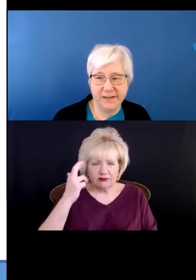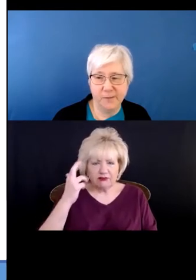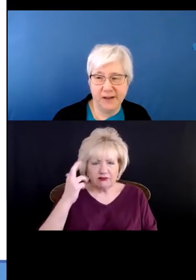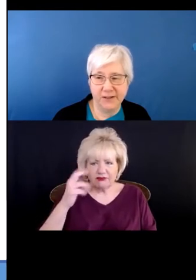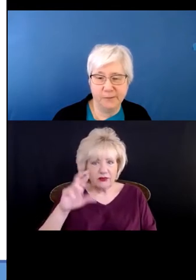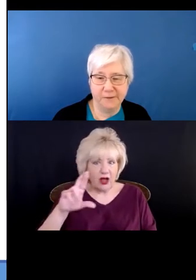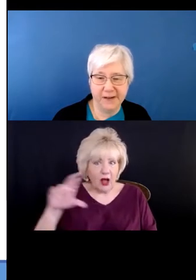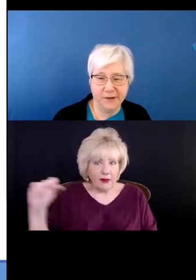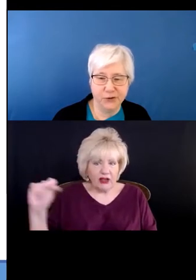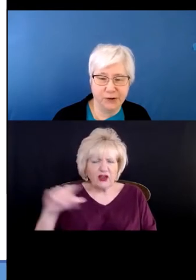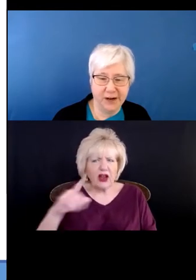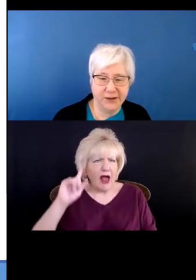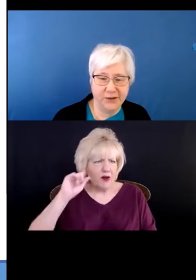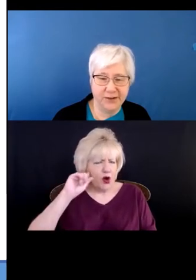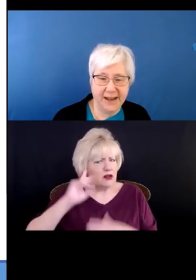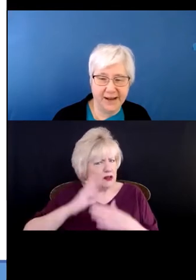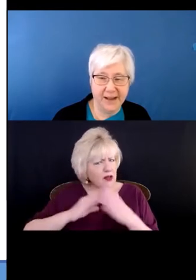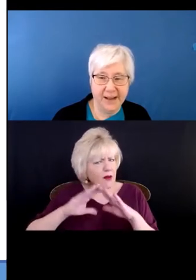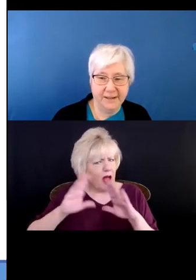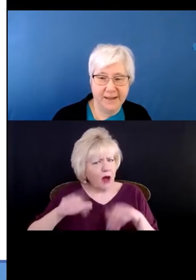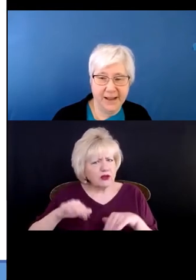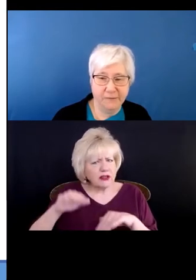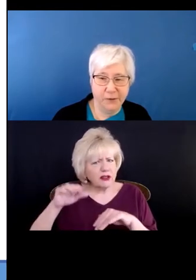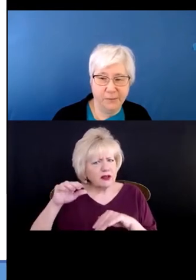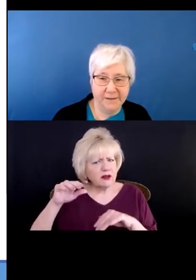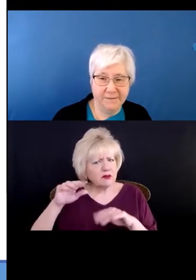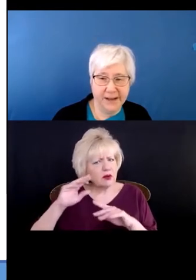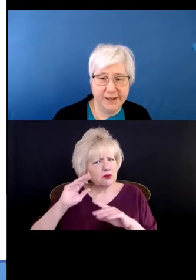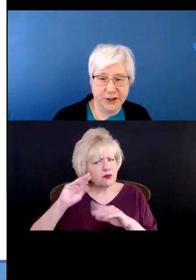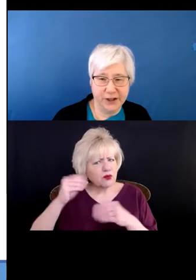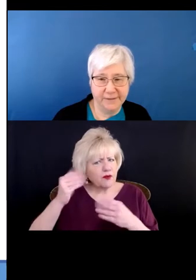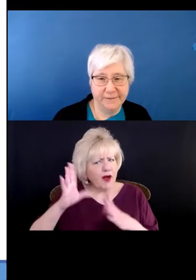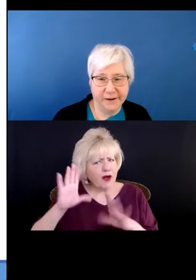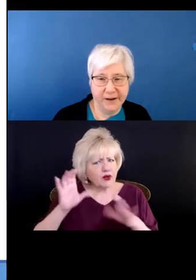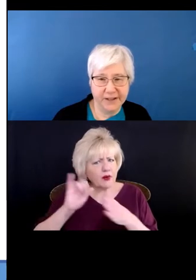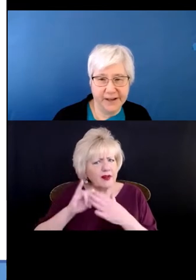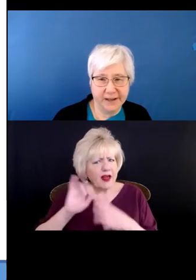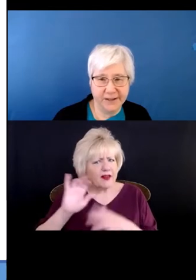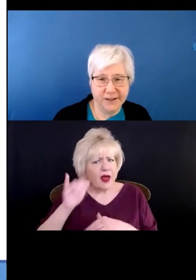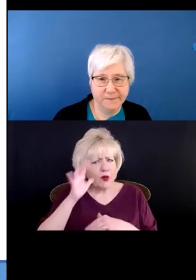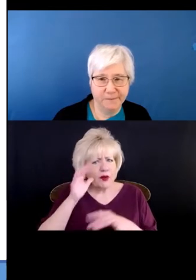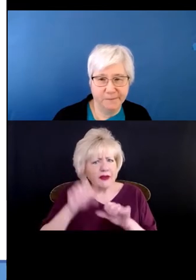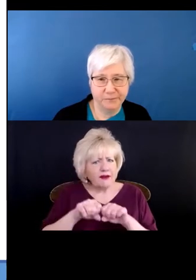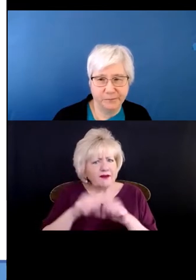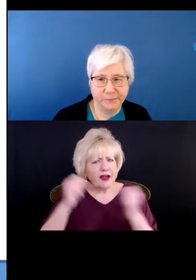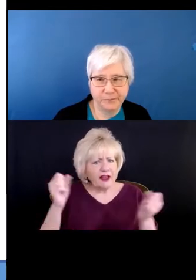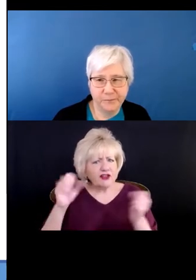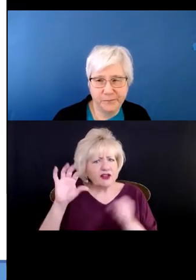that some housing providers try to do that. That would be a violation of the Fair Housing Act.